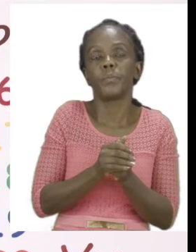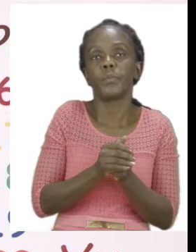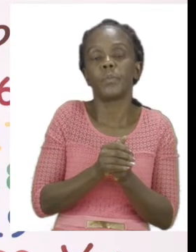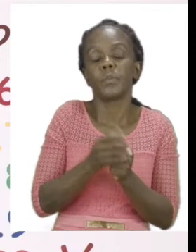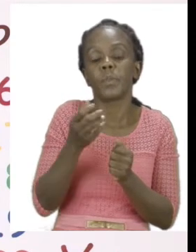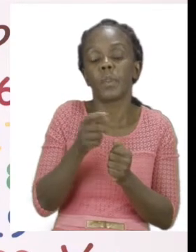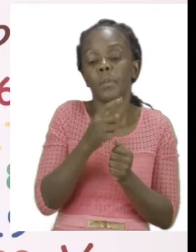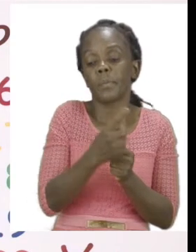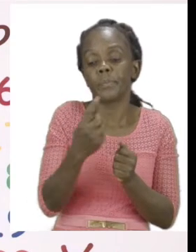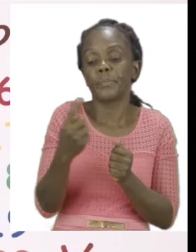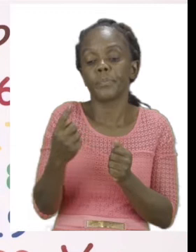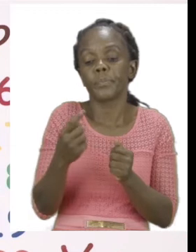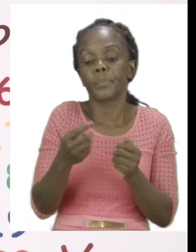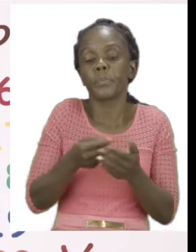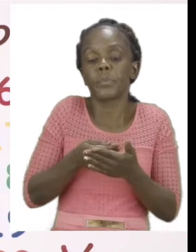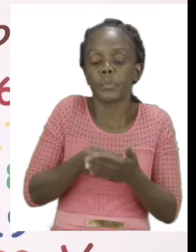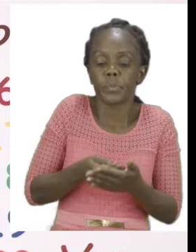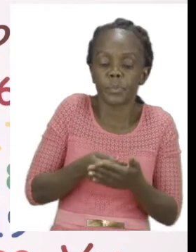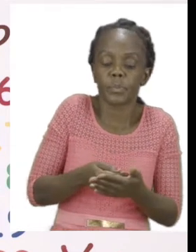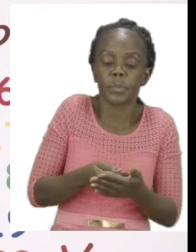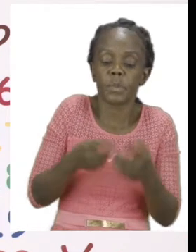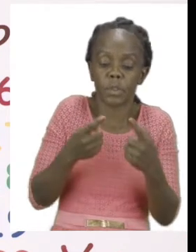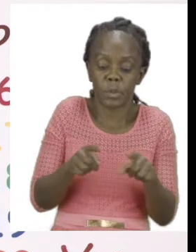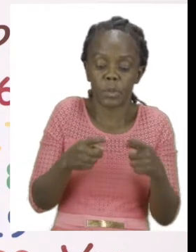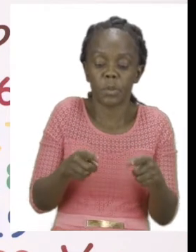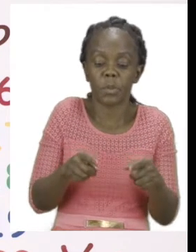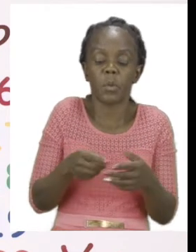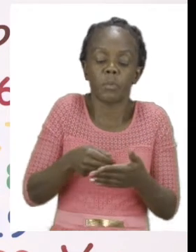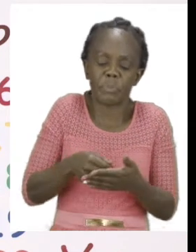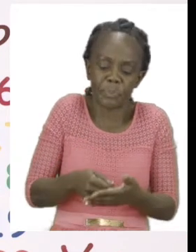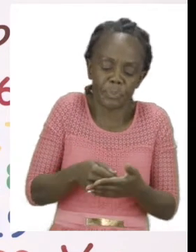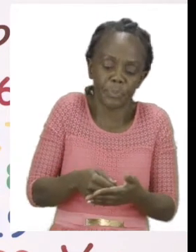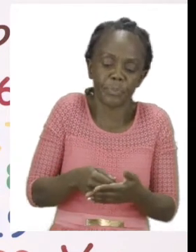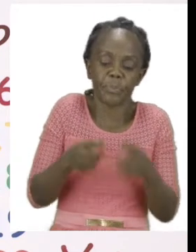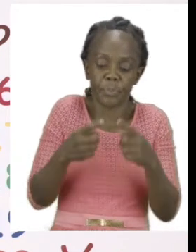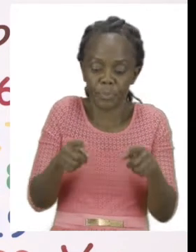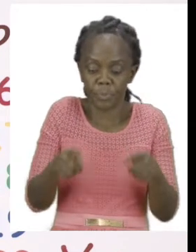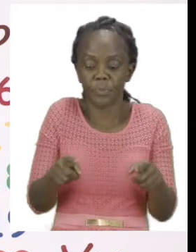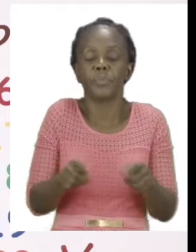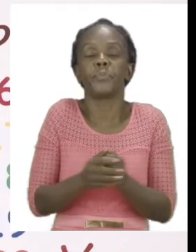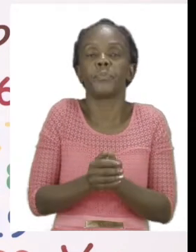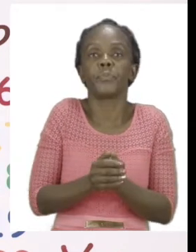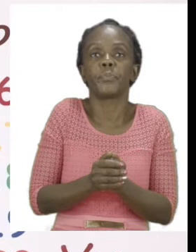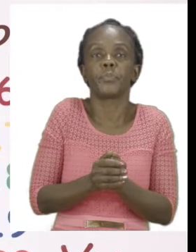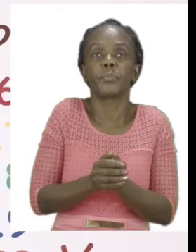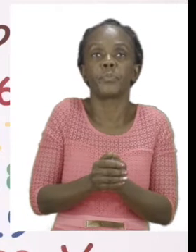weighs differently which means it's heavy in a different way. Now from the picture you can